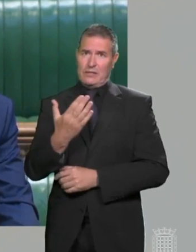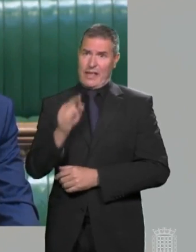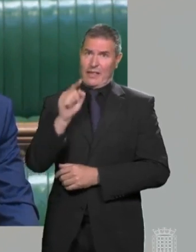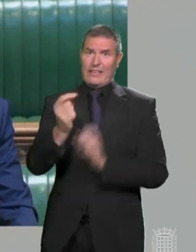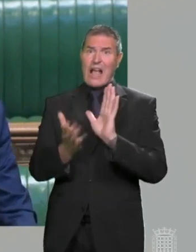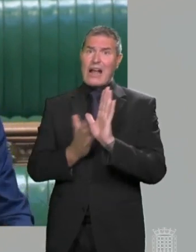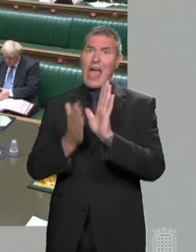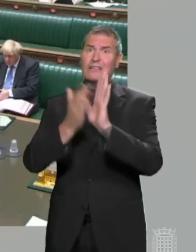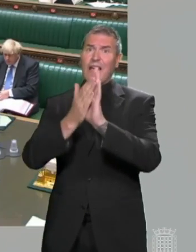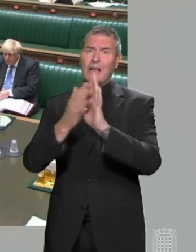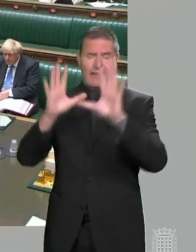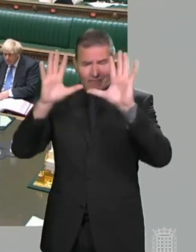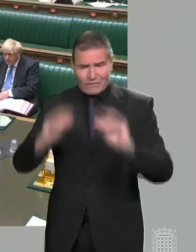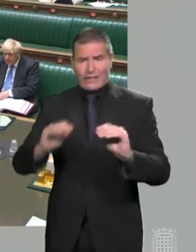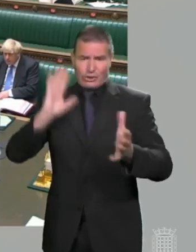cladding scandal.